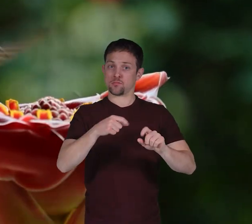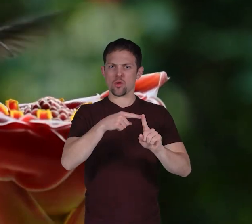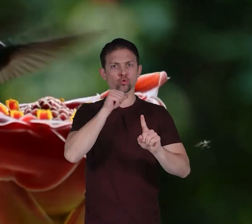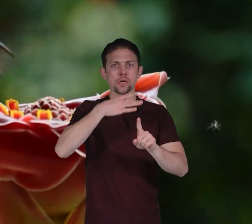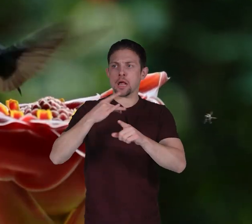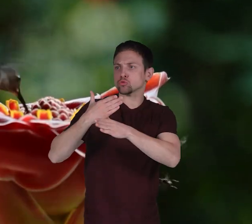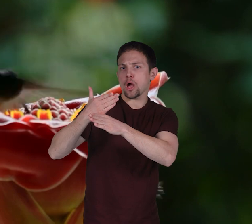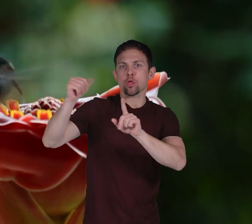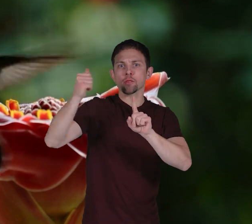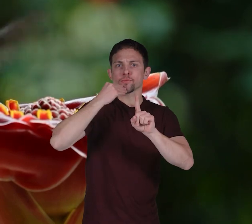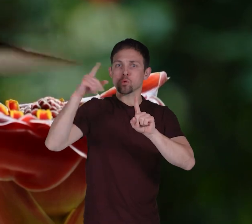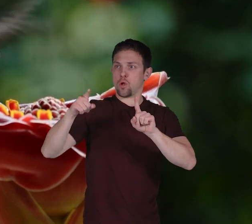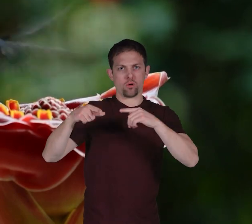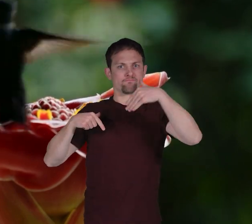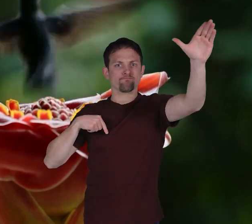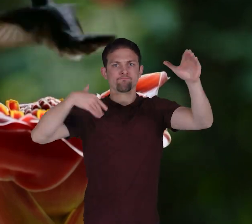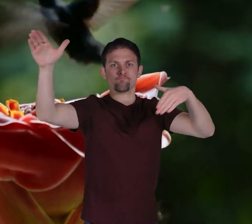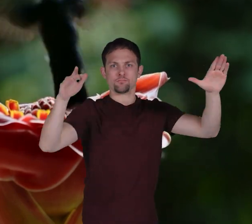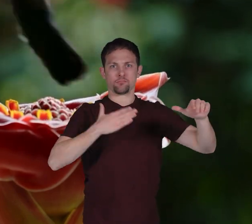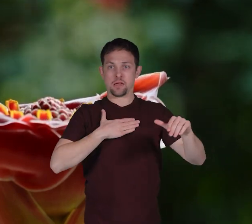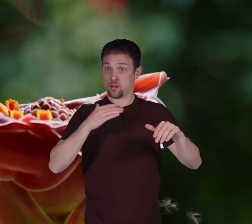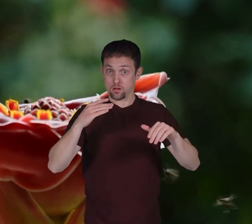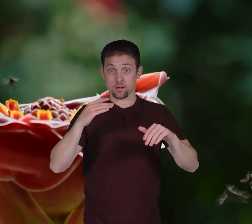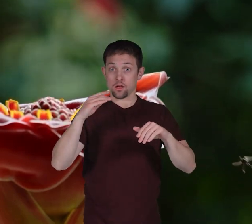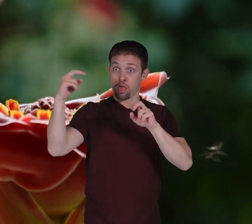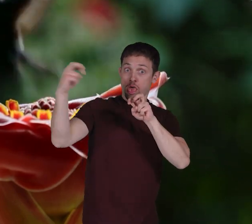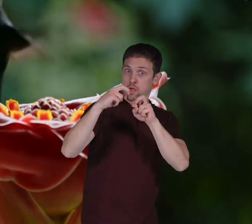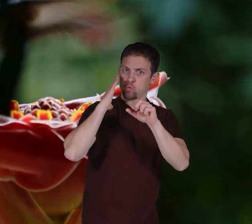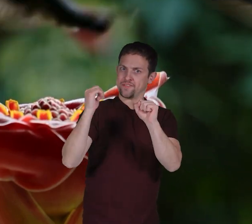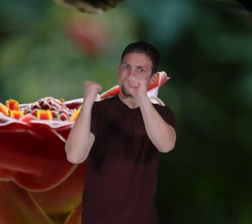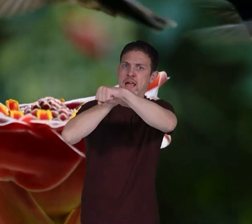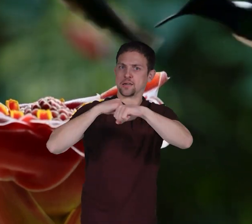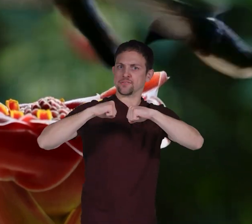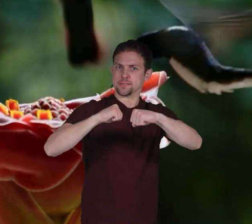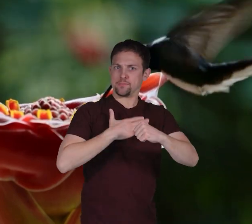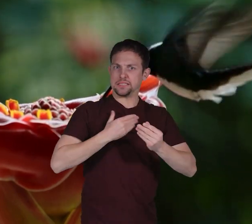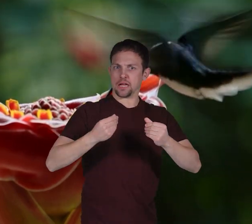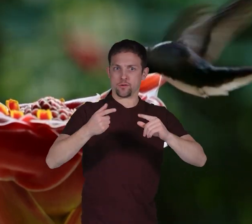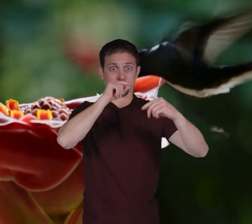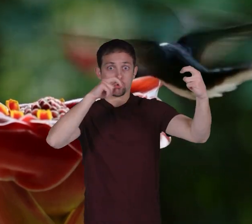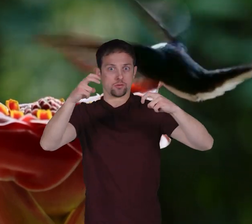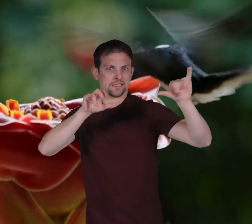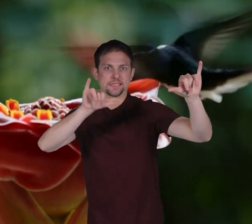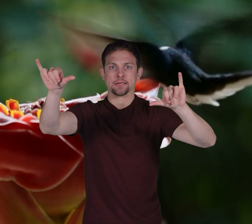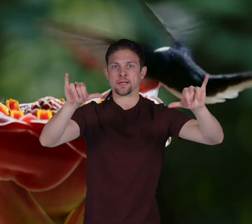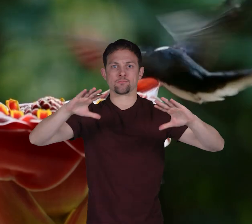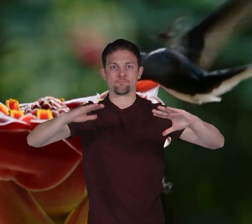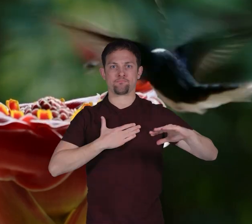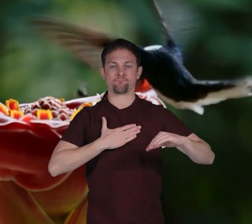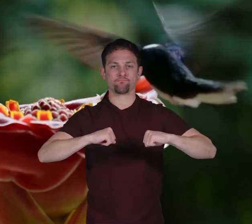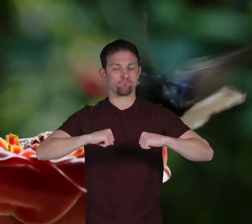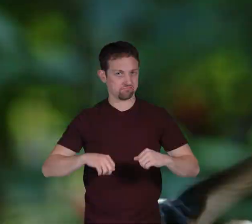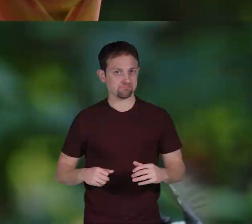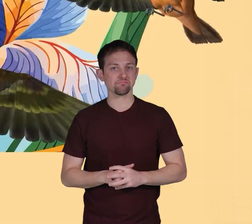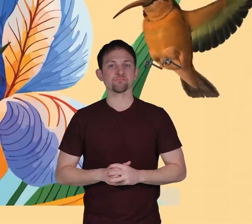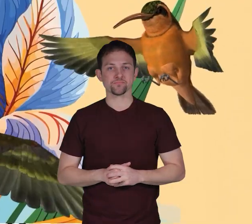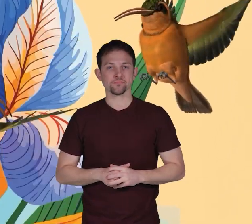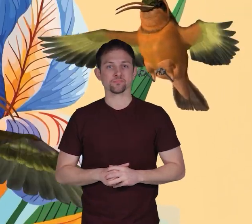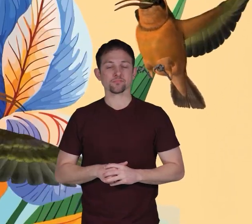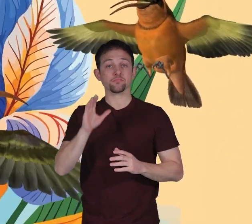do not like to share food from their sight and will fight to defend their territory from other hummingbirds or any other kind of bird.